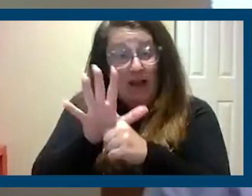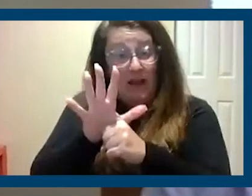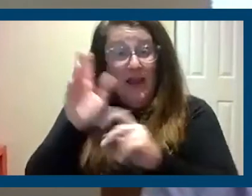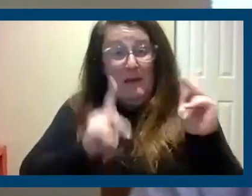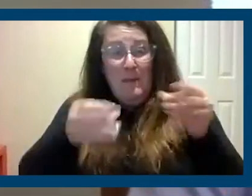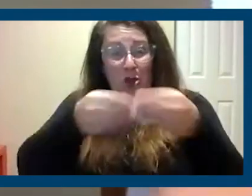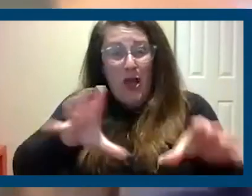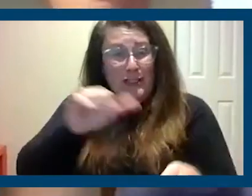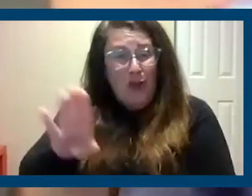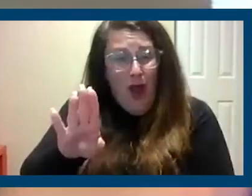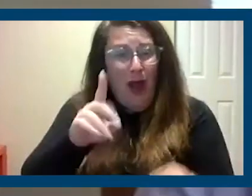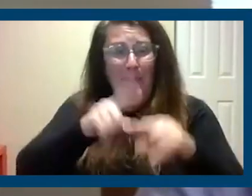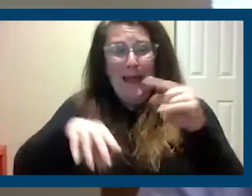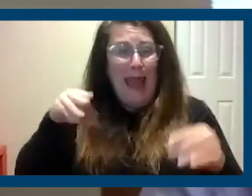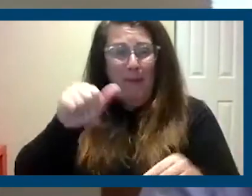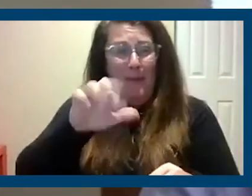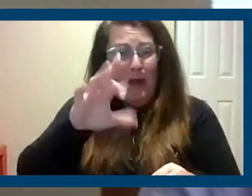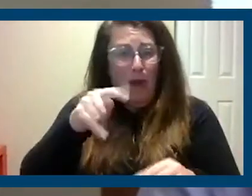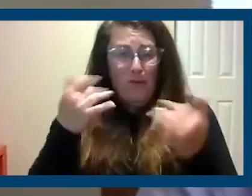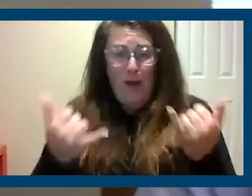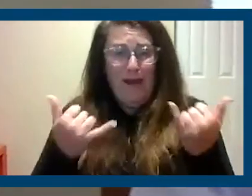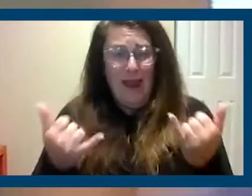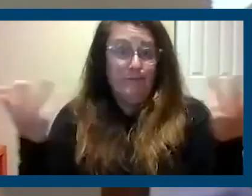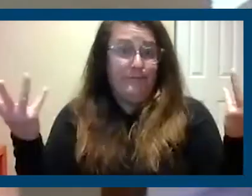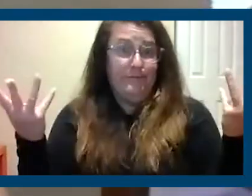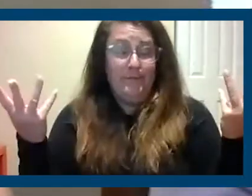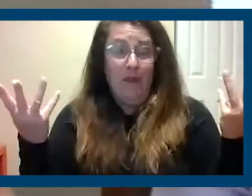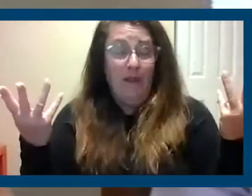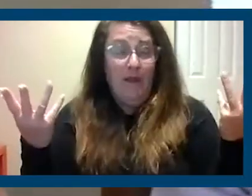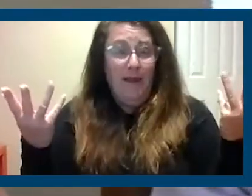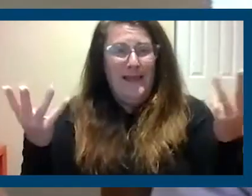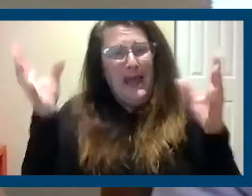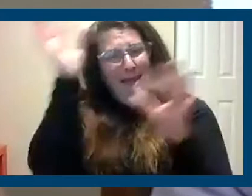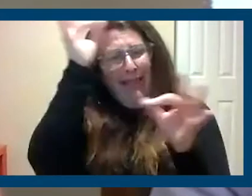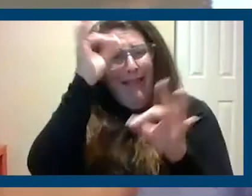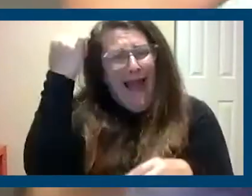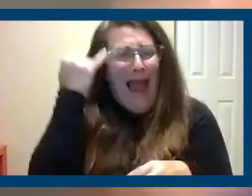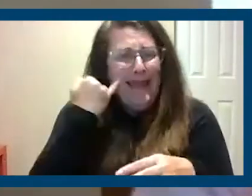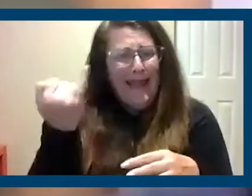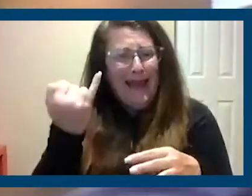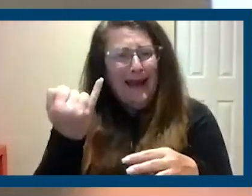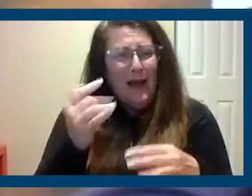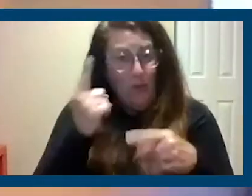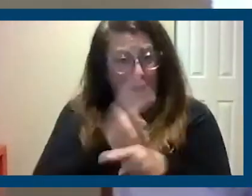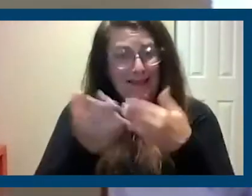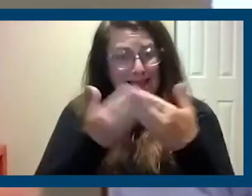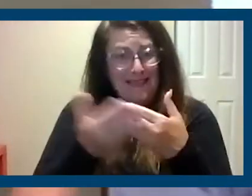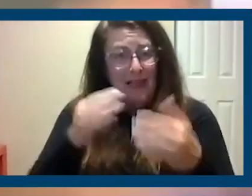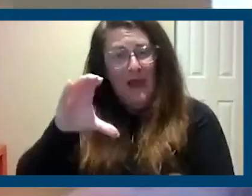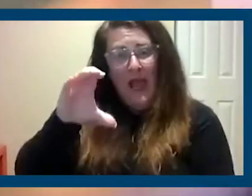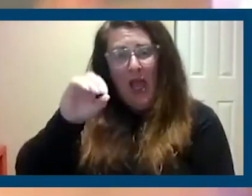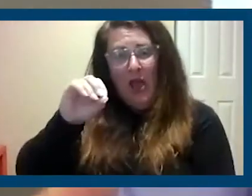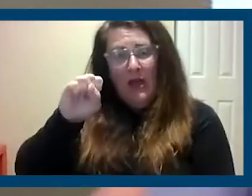lost their jobs, people can't even pay rent to begin with. It's such a no brainer, simple idea. But because of Costa Hawkins,